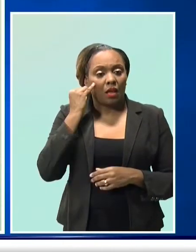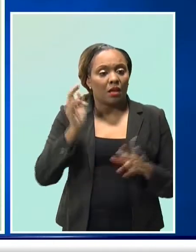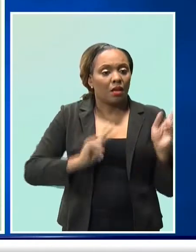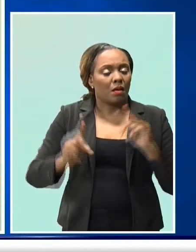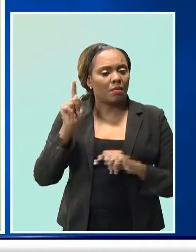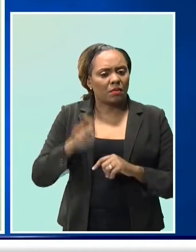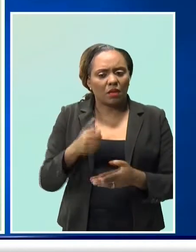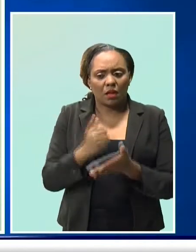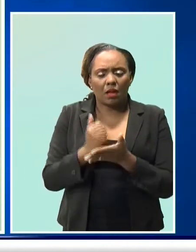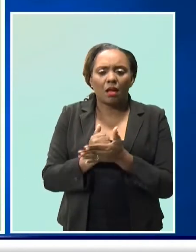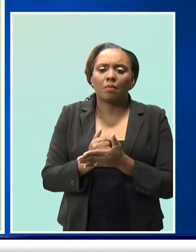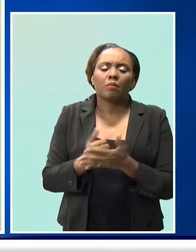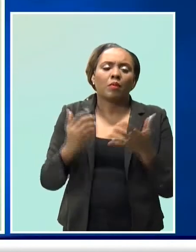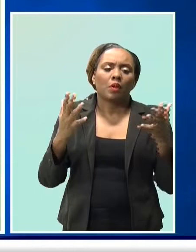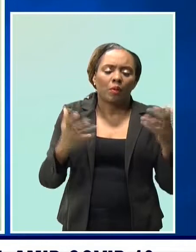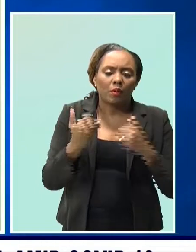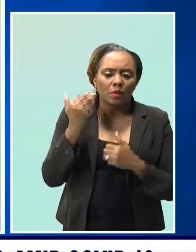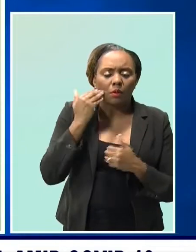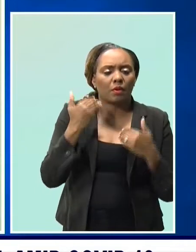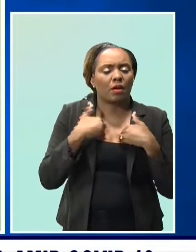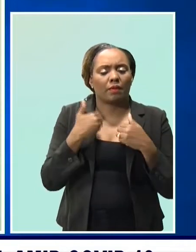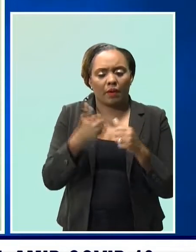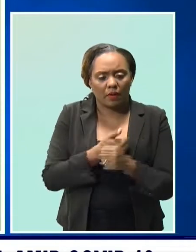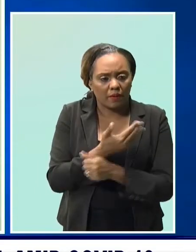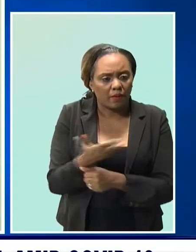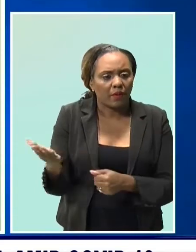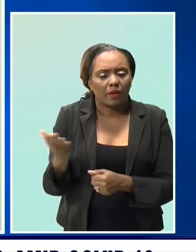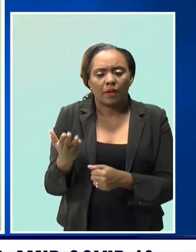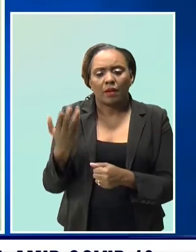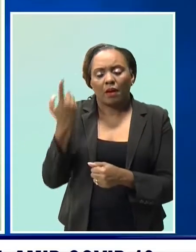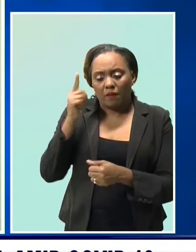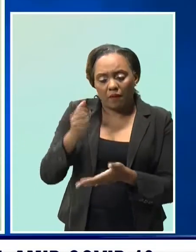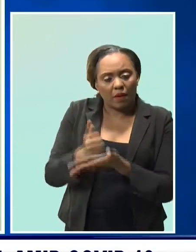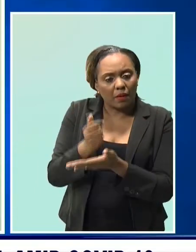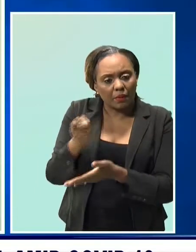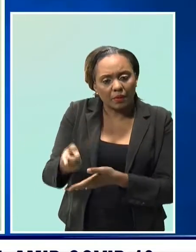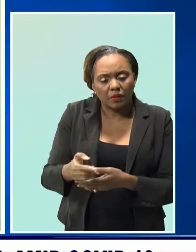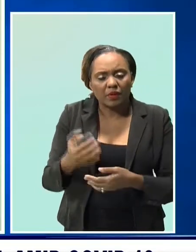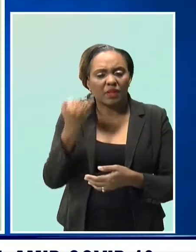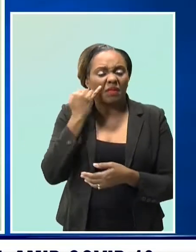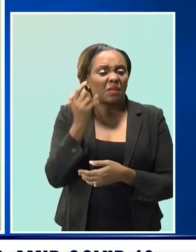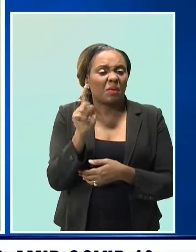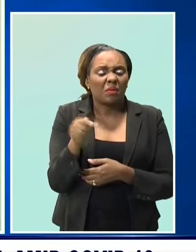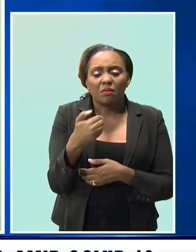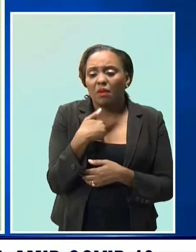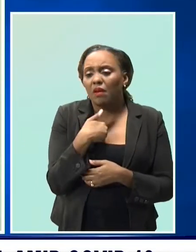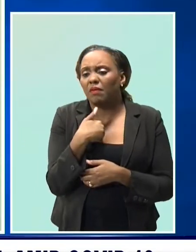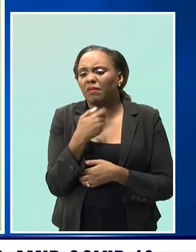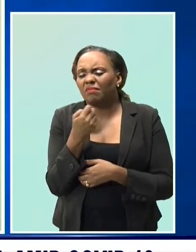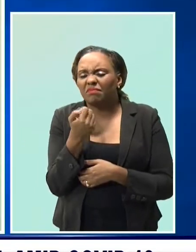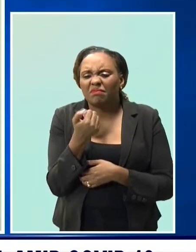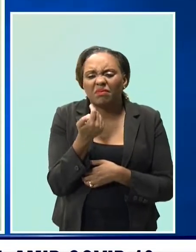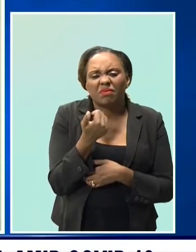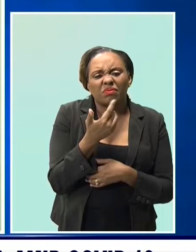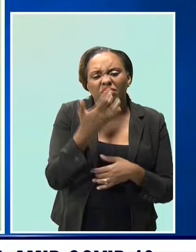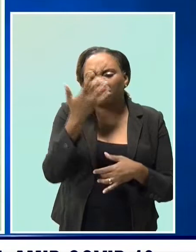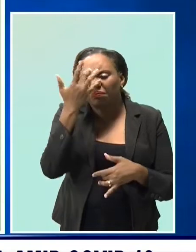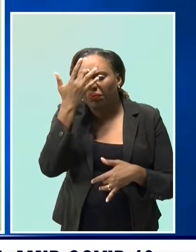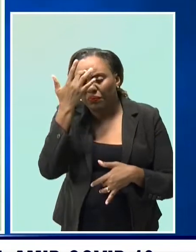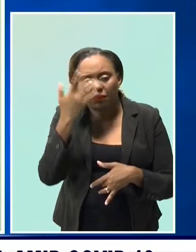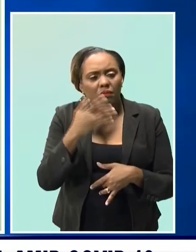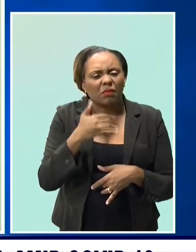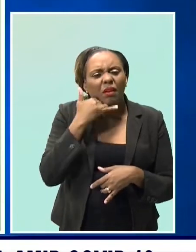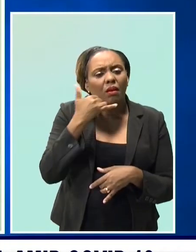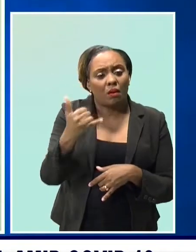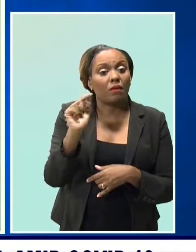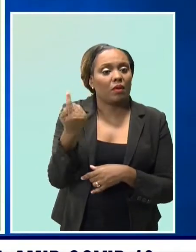that's why we're giving the instructions in terms of if you have mild symptoms, you may want to call first and so on, because we want